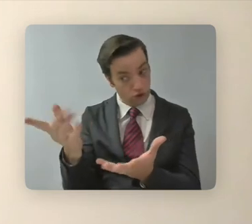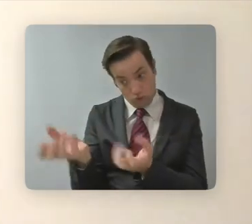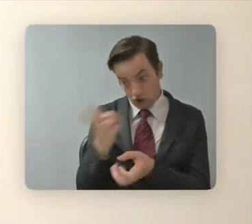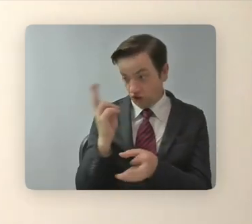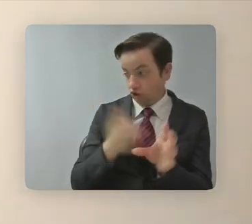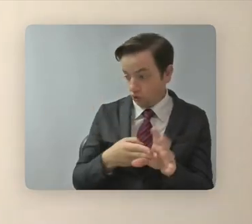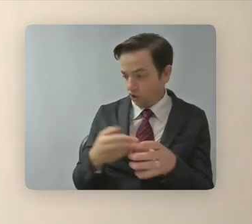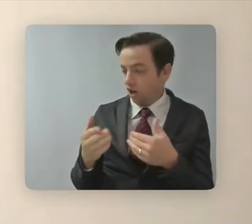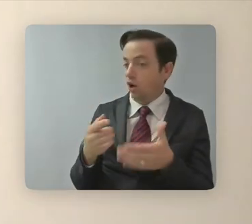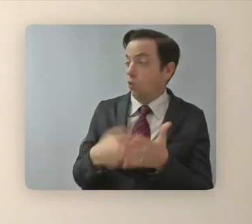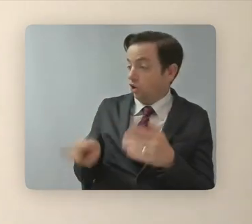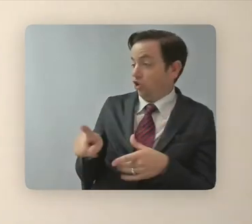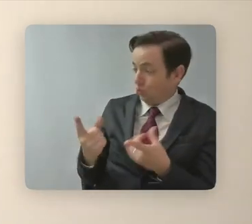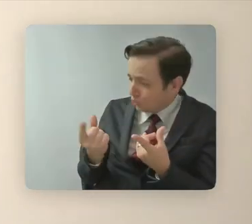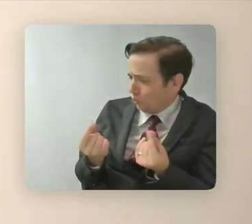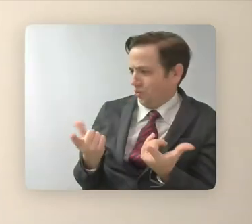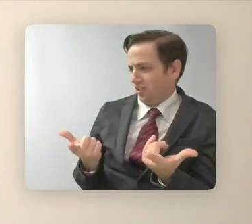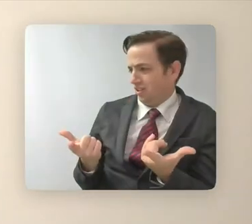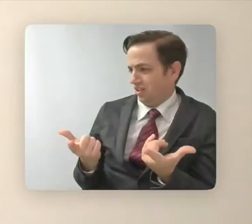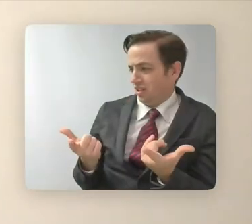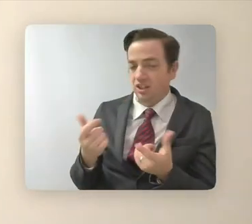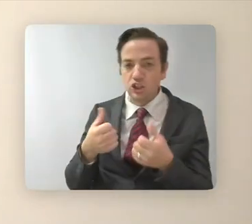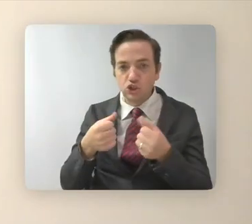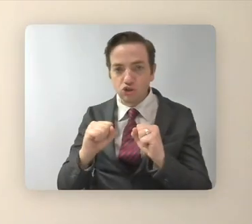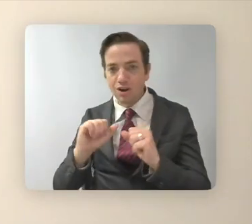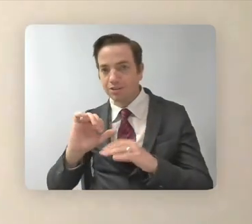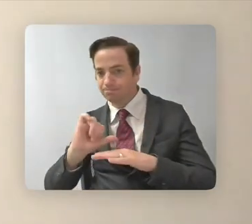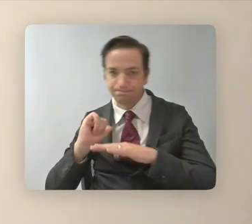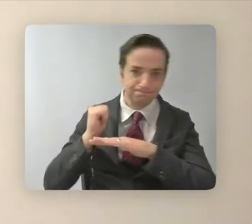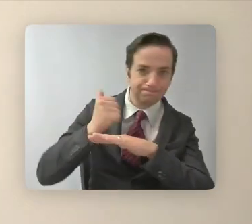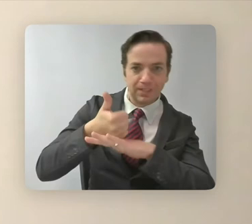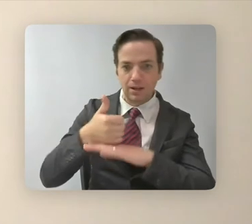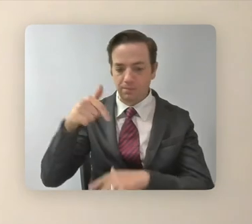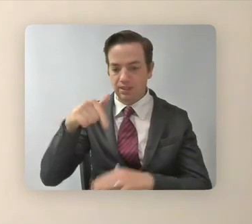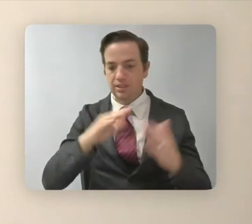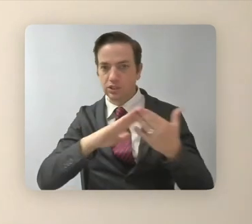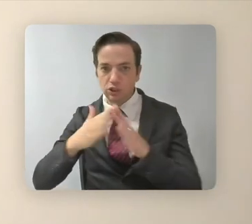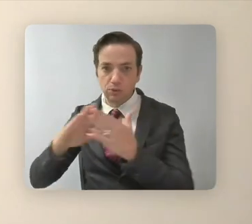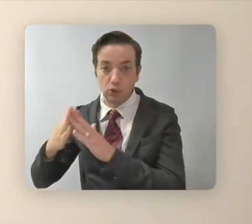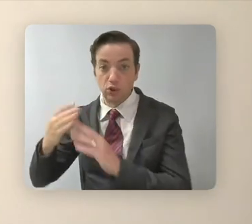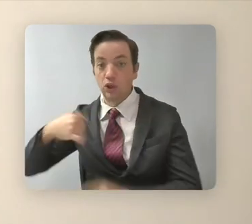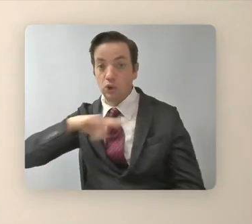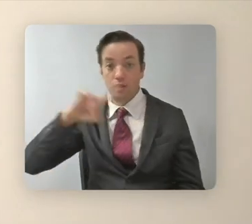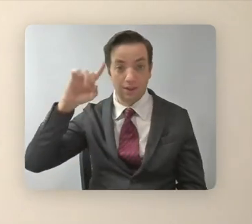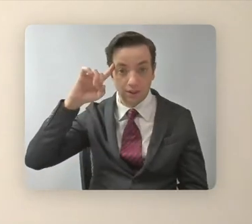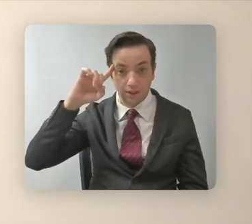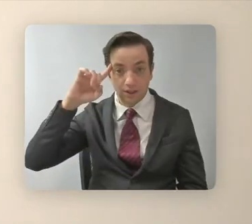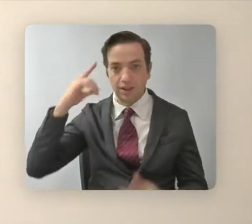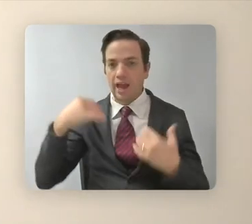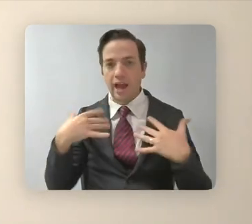initiative? What are you doing, you know, to actually build this community up that we think